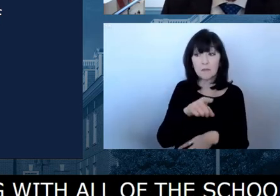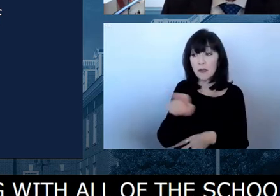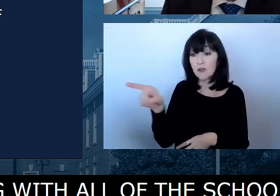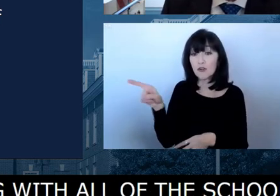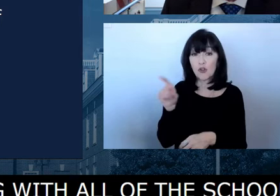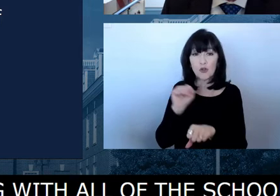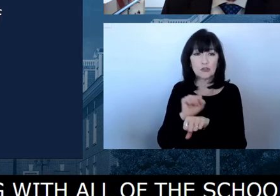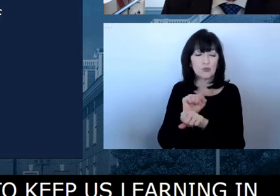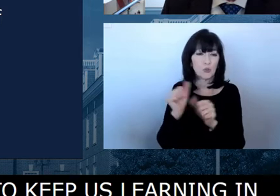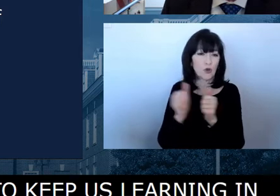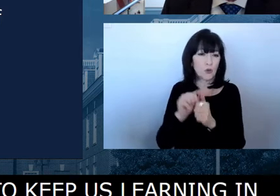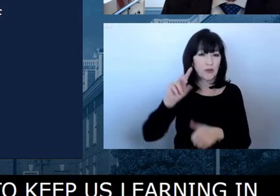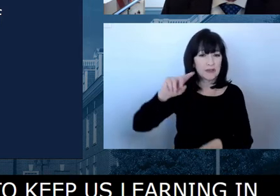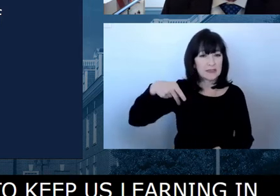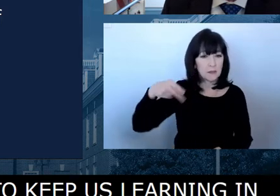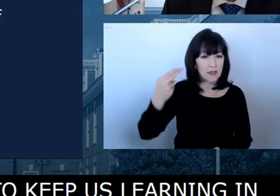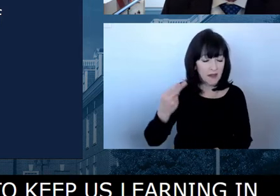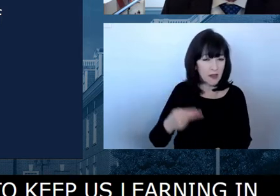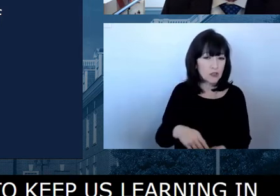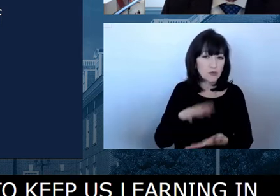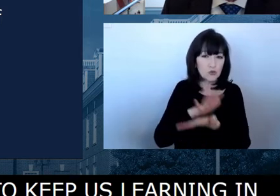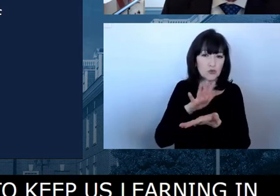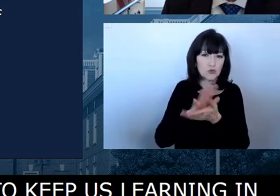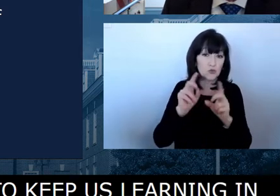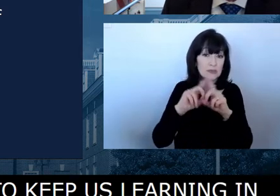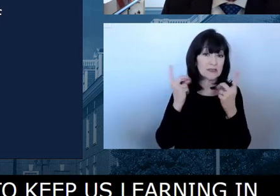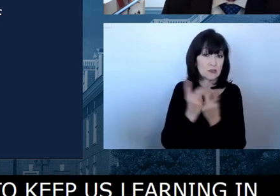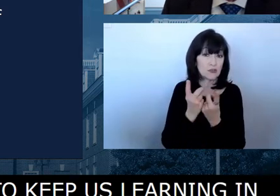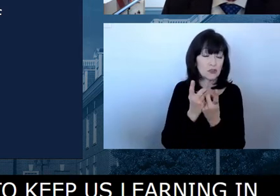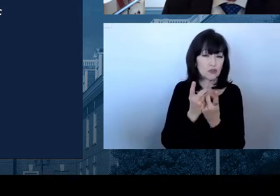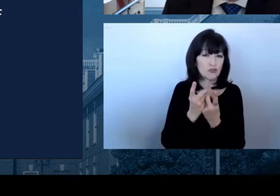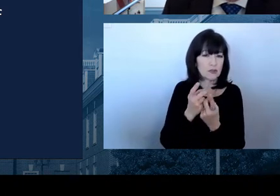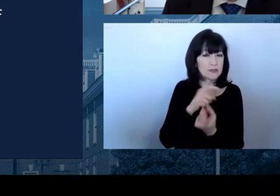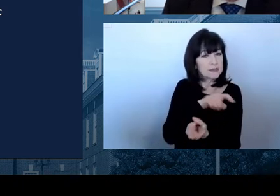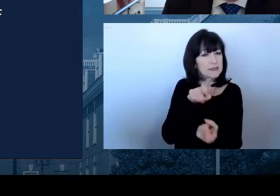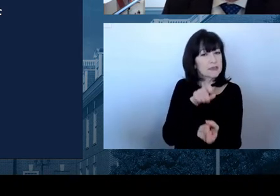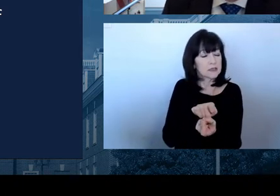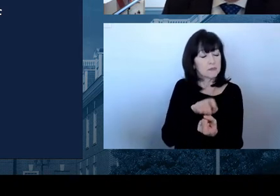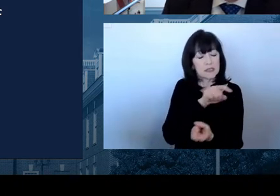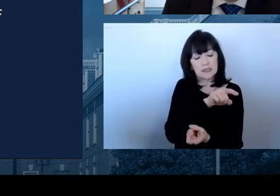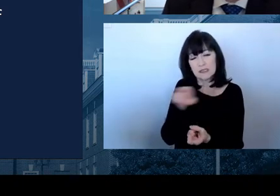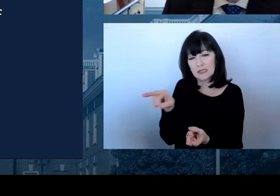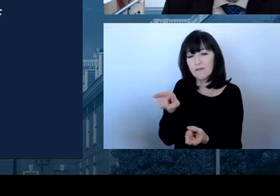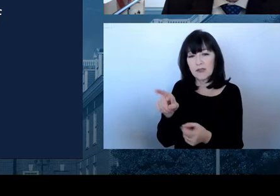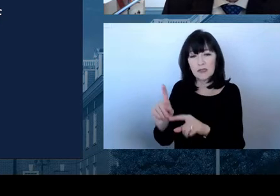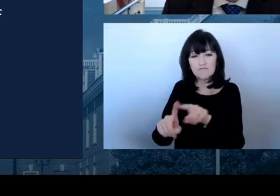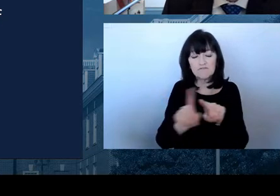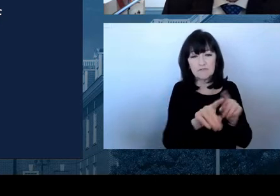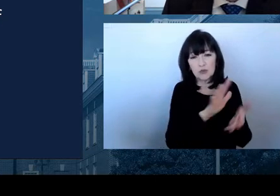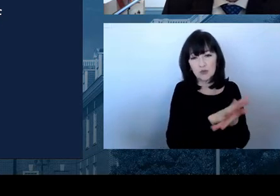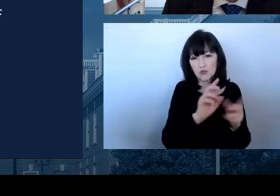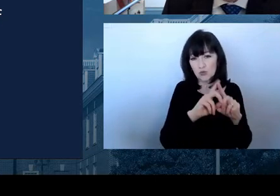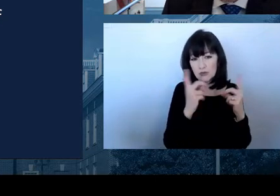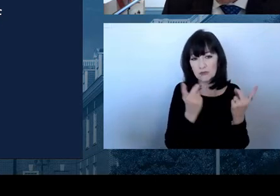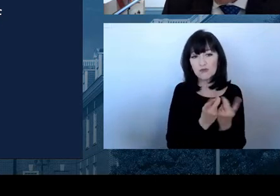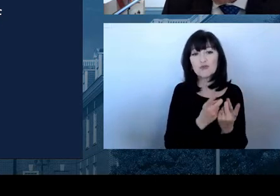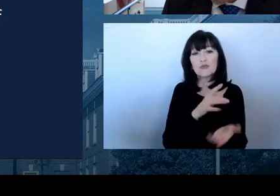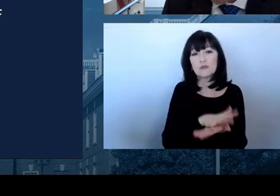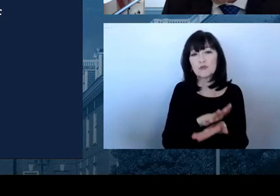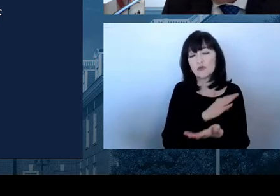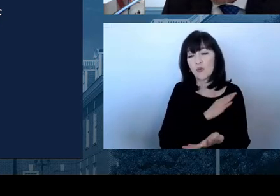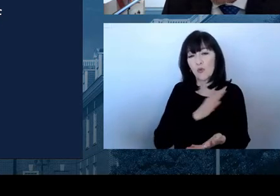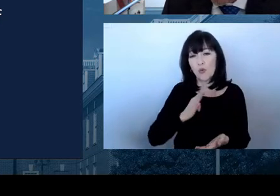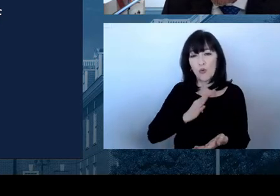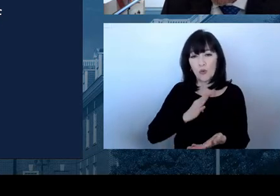from the school districts that you just mentioned, specifically the, the superintendents, number of school board members I've been working with individually